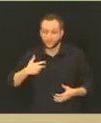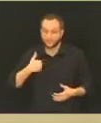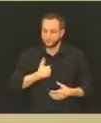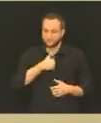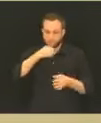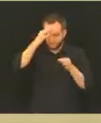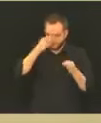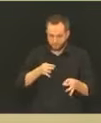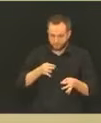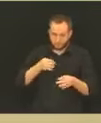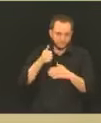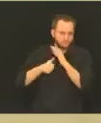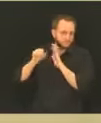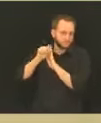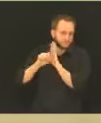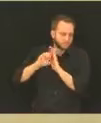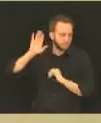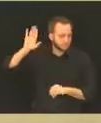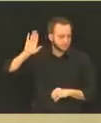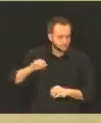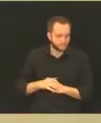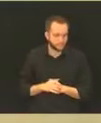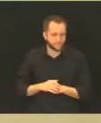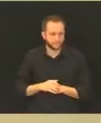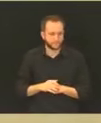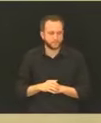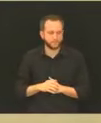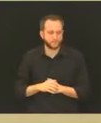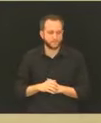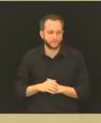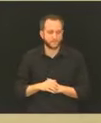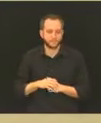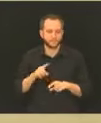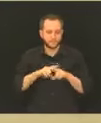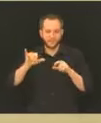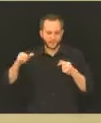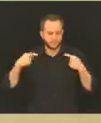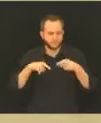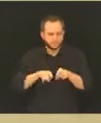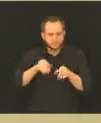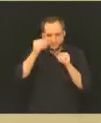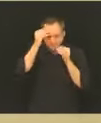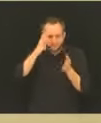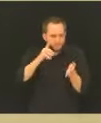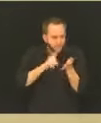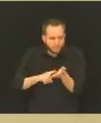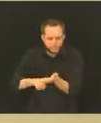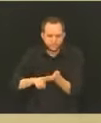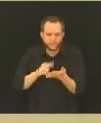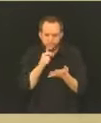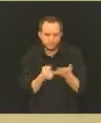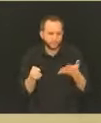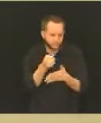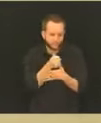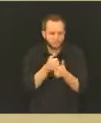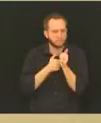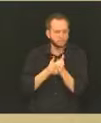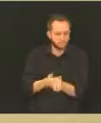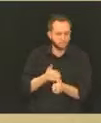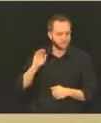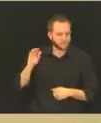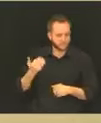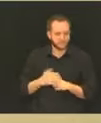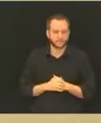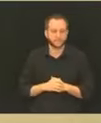that's consistent with the data that we have, and that's why I said that this bear should jump in. A lot of our most serious adverse consequences